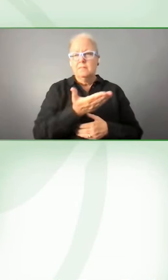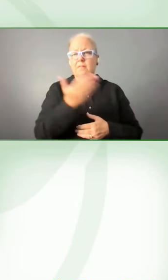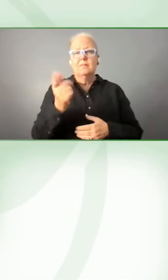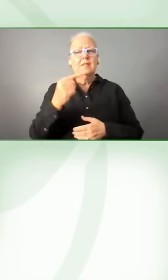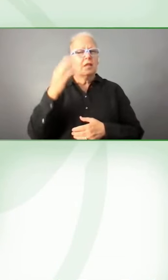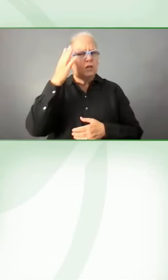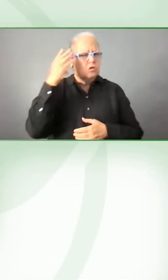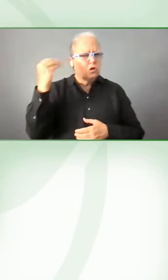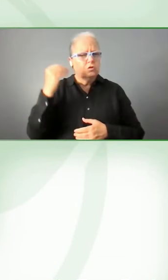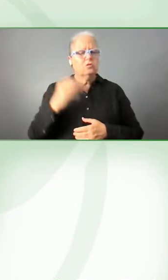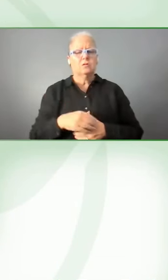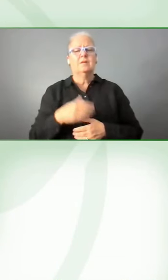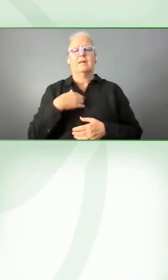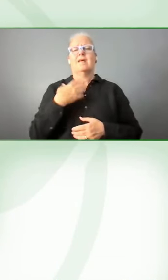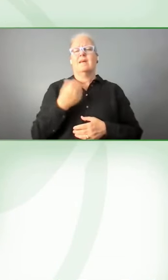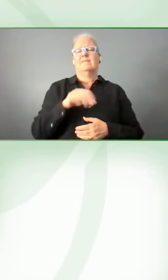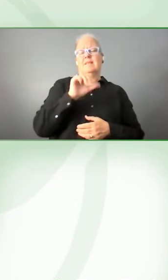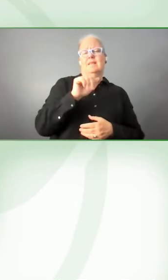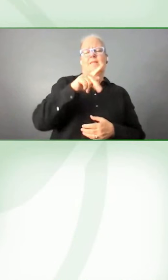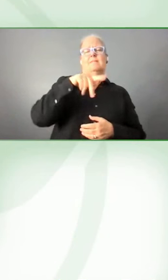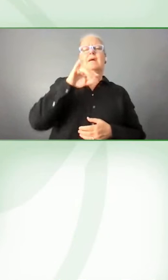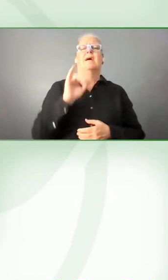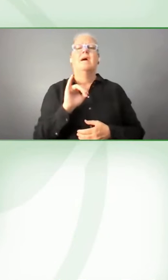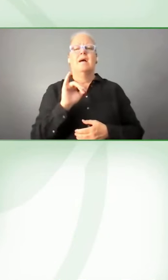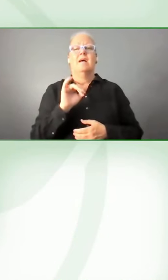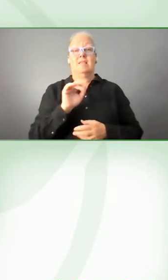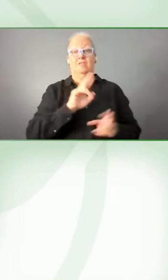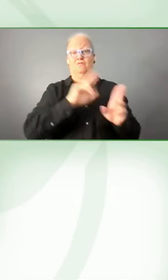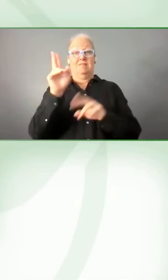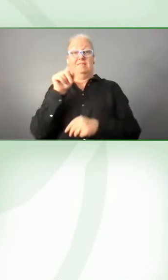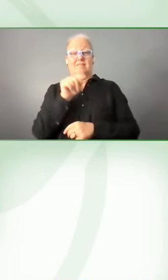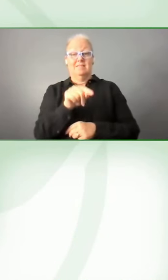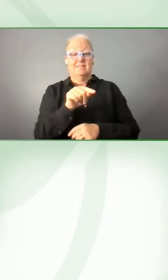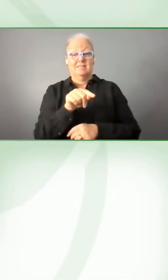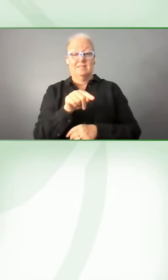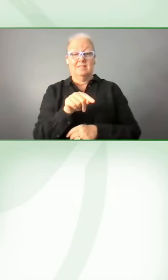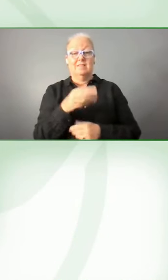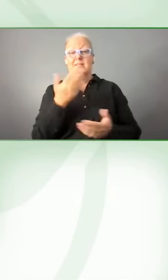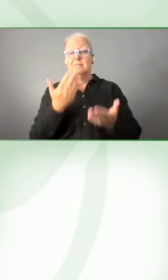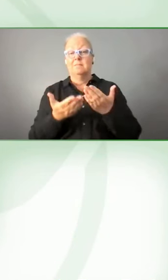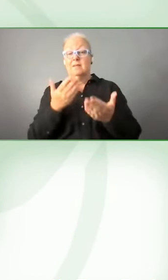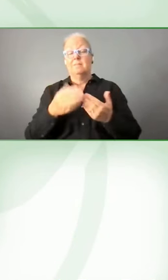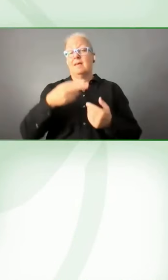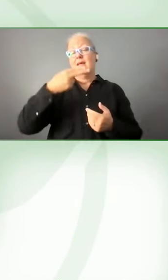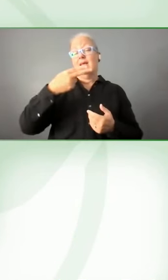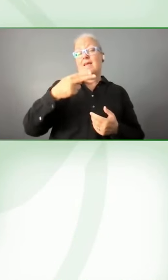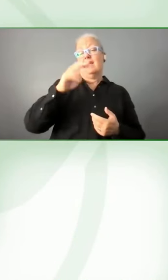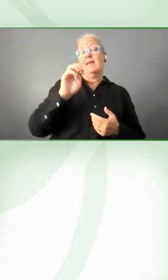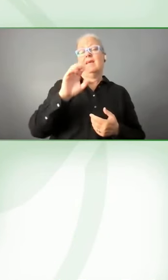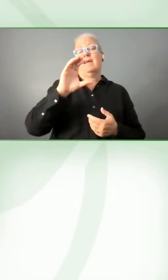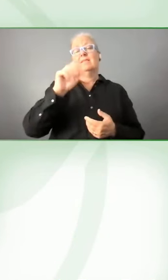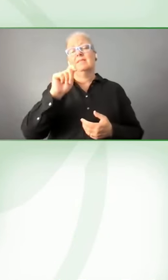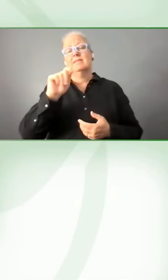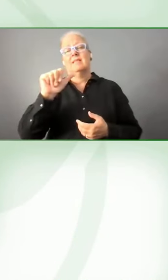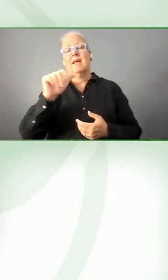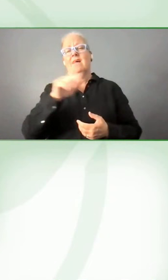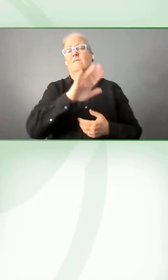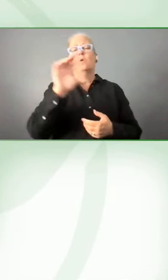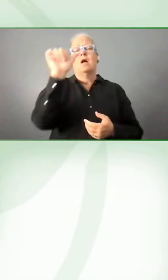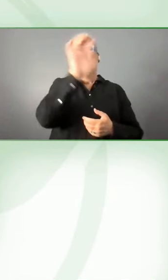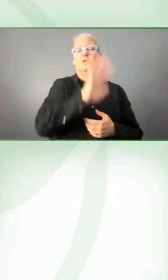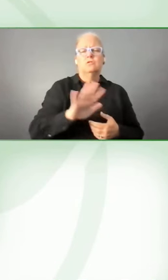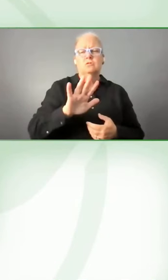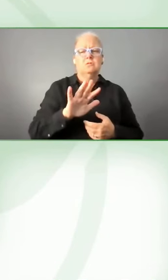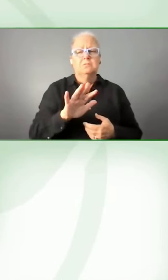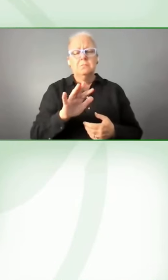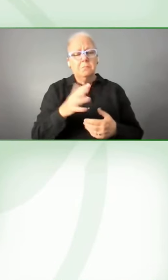API already you're needing, ready. Maybe Hector, we speak about getting it on Azure. I, I feel a, I feel a bar conversation coming on later